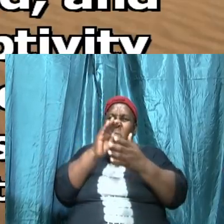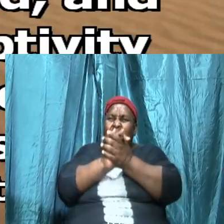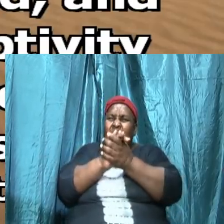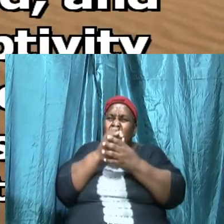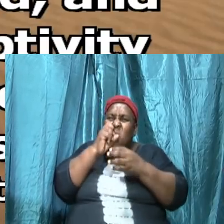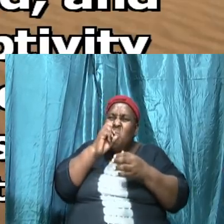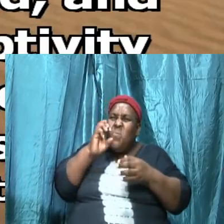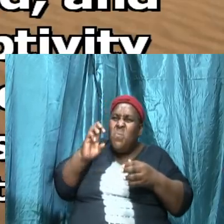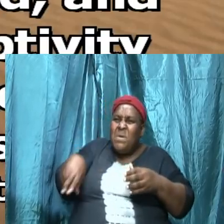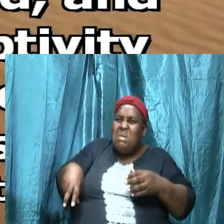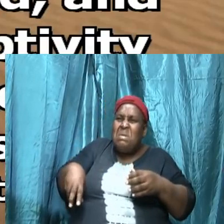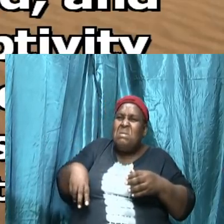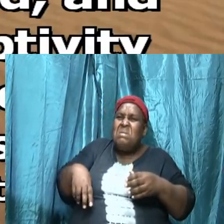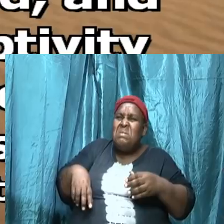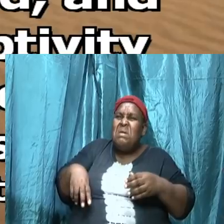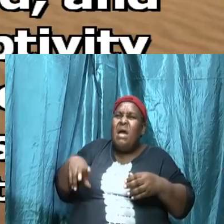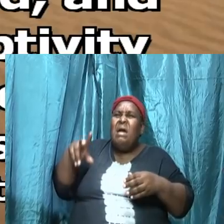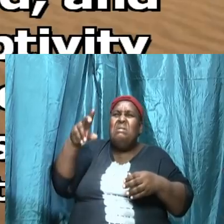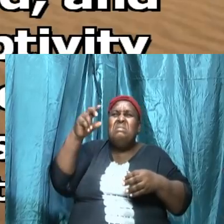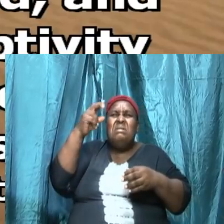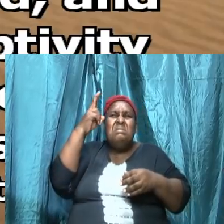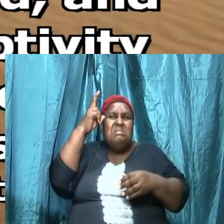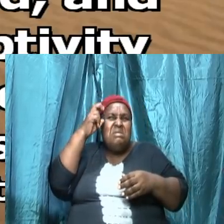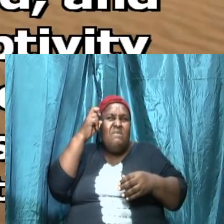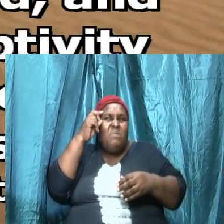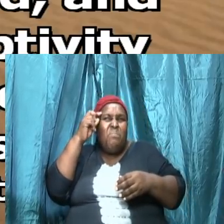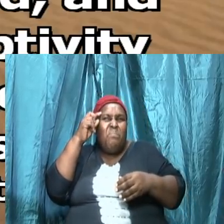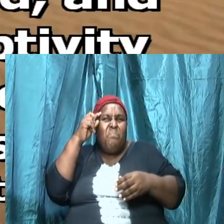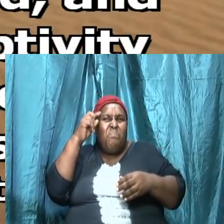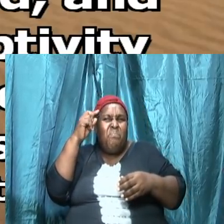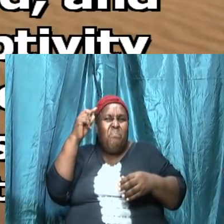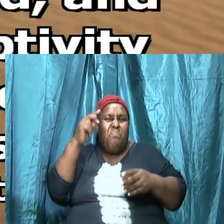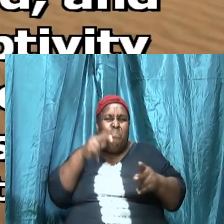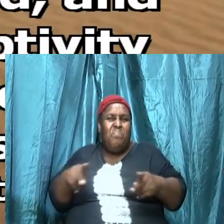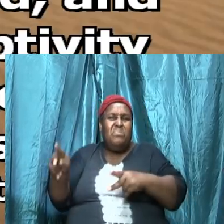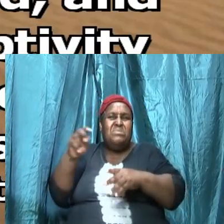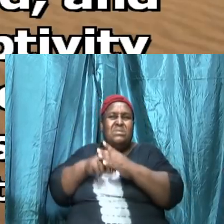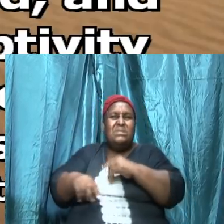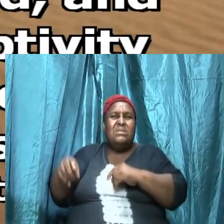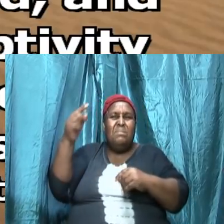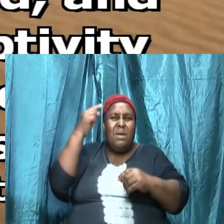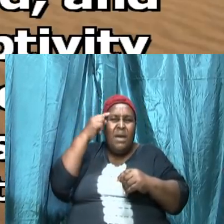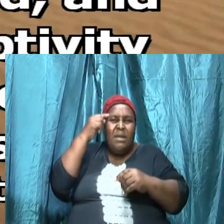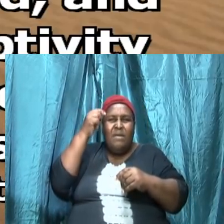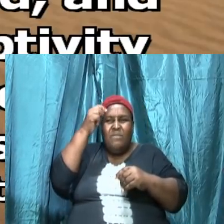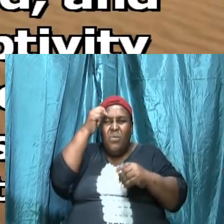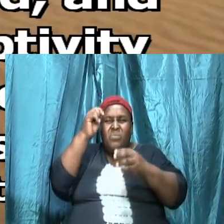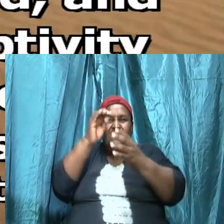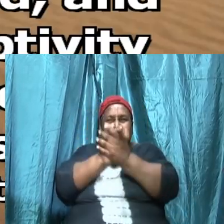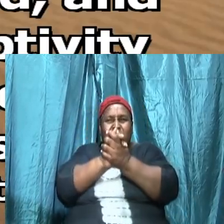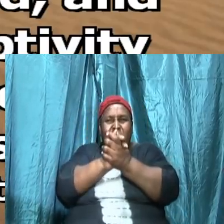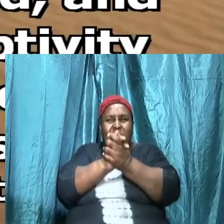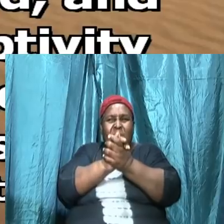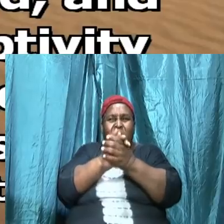then the enemy put it into the mind of the husband how can my husband think to do this and and then you know that sometimes the very thing that we